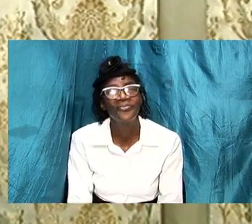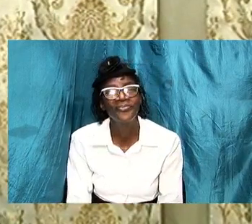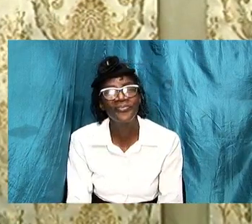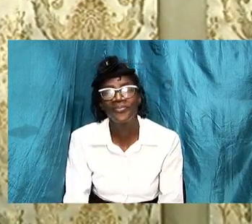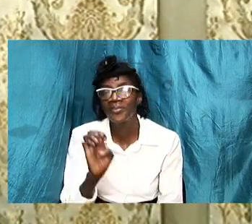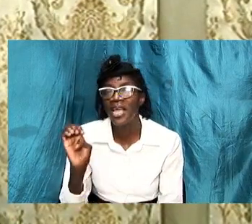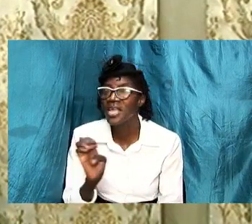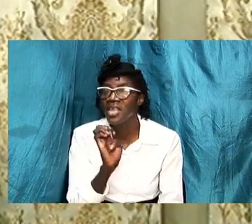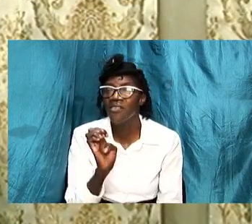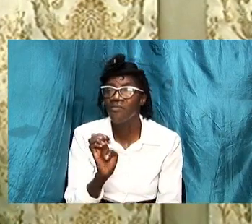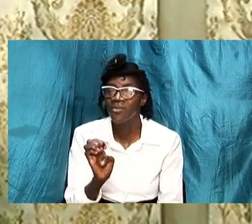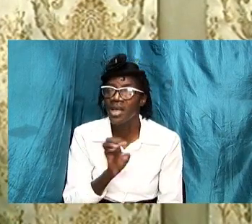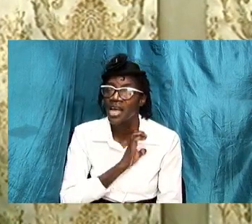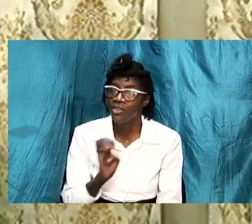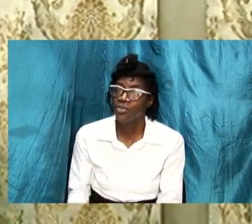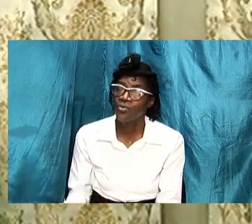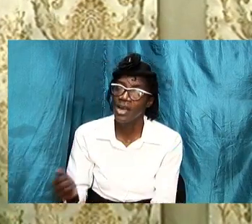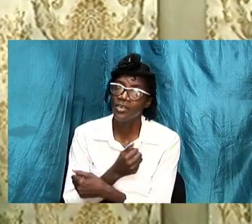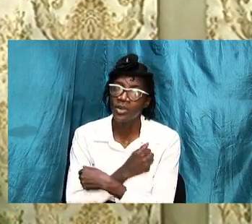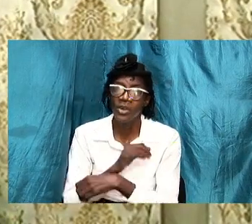even as christ love the church